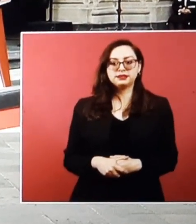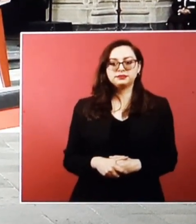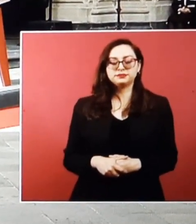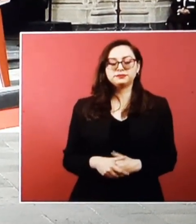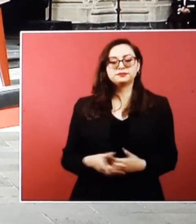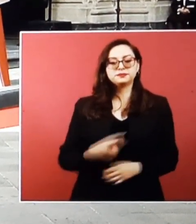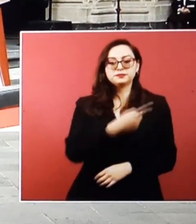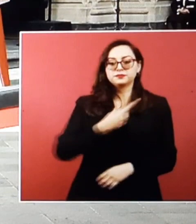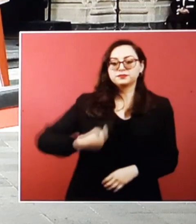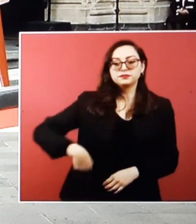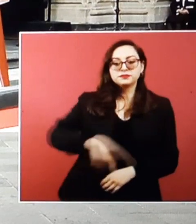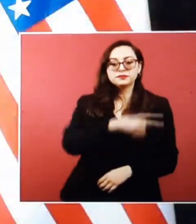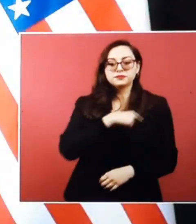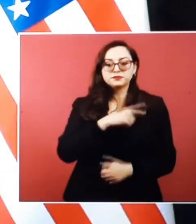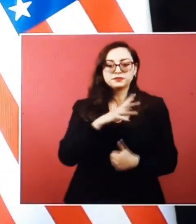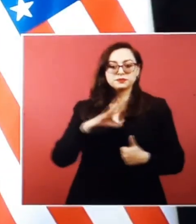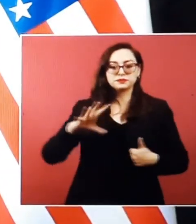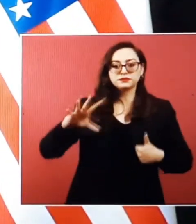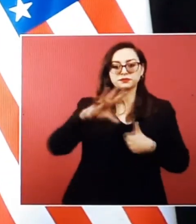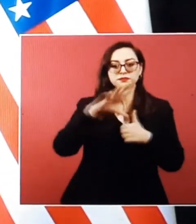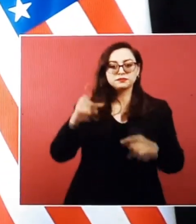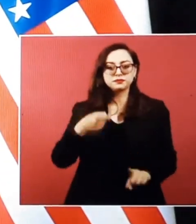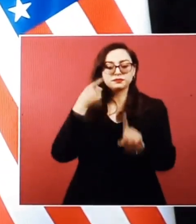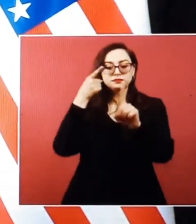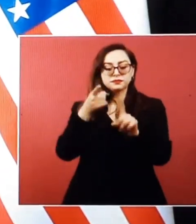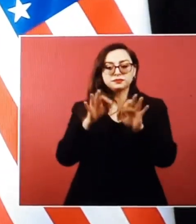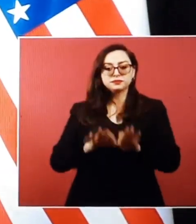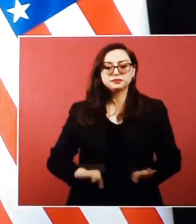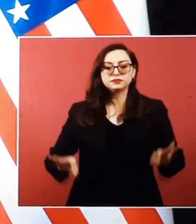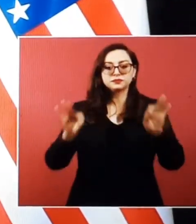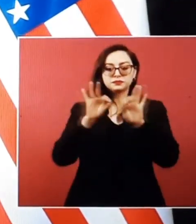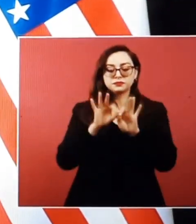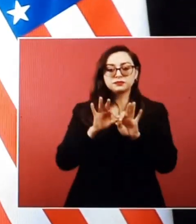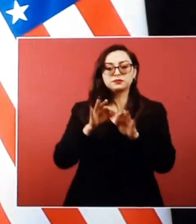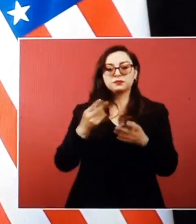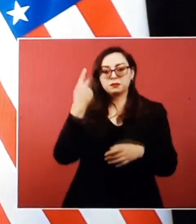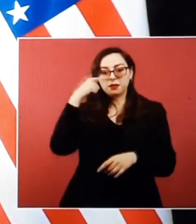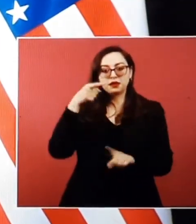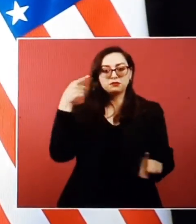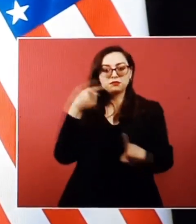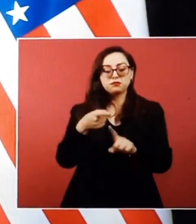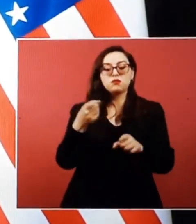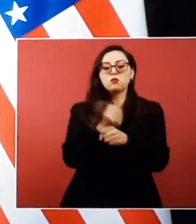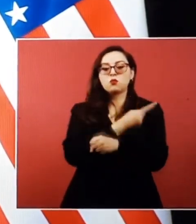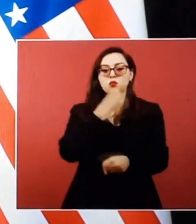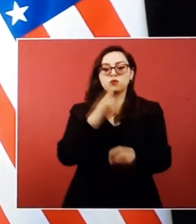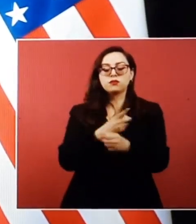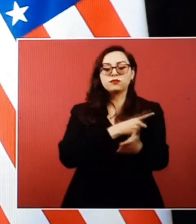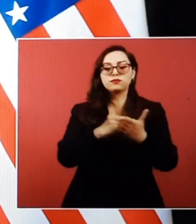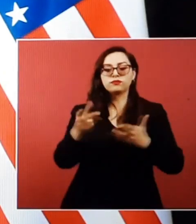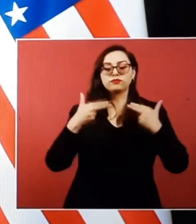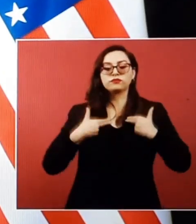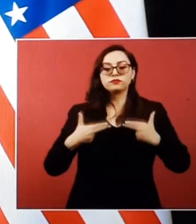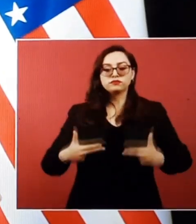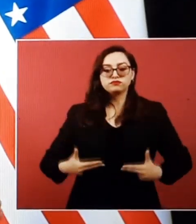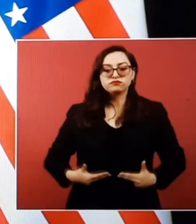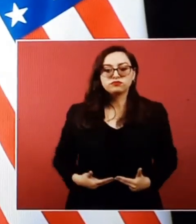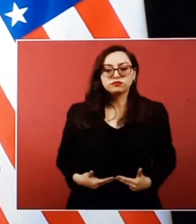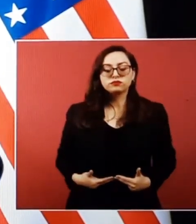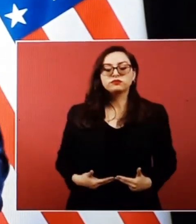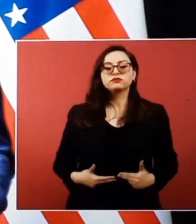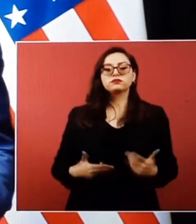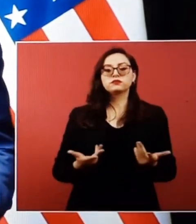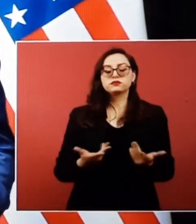to freedom, human rights, equality, and creating real opportunity for everyone. We share